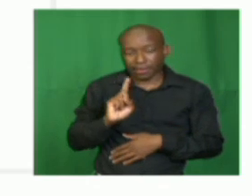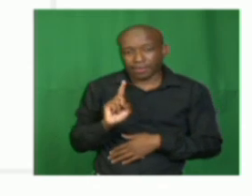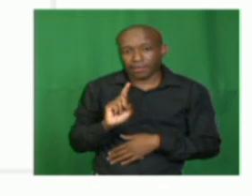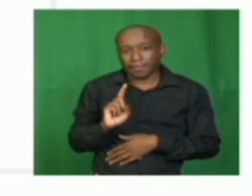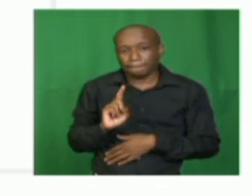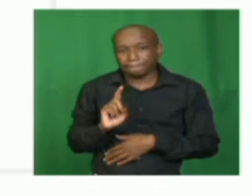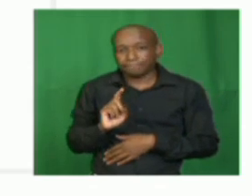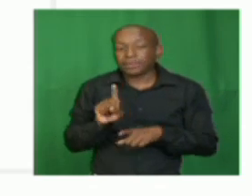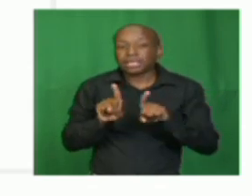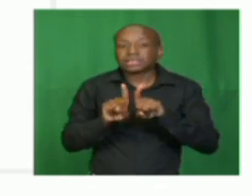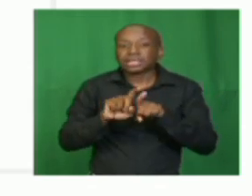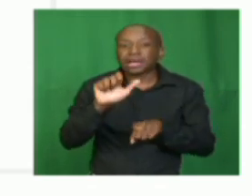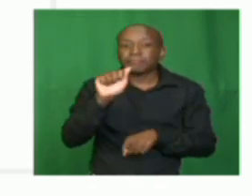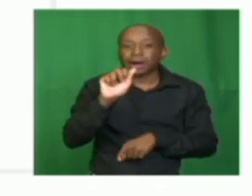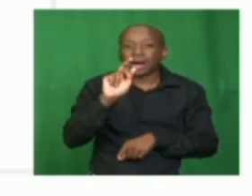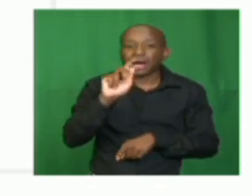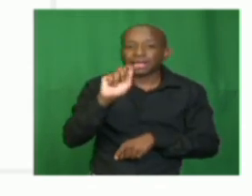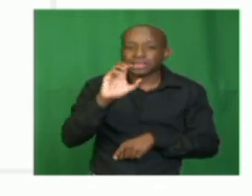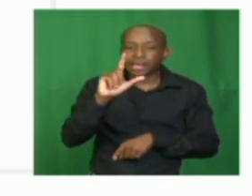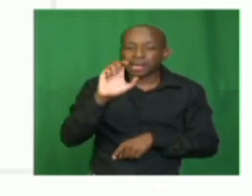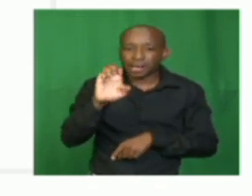articles, like in this example.